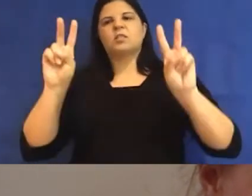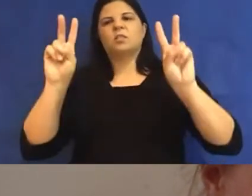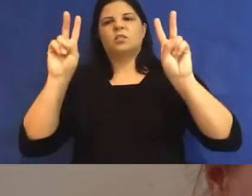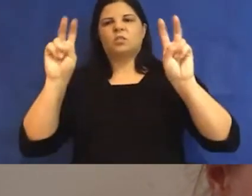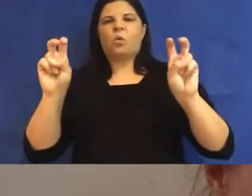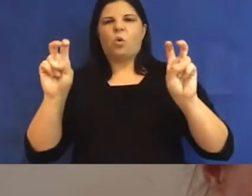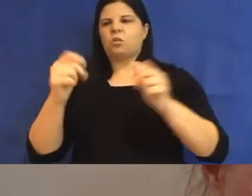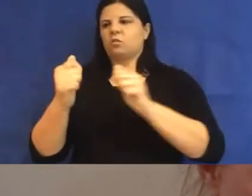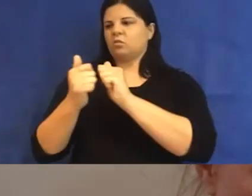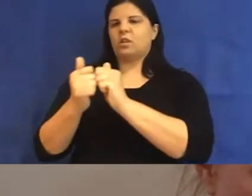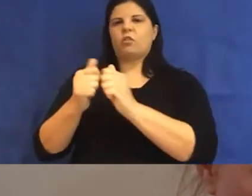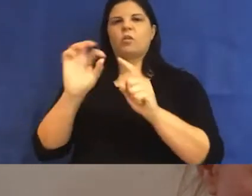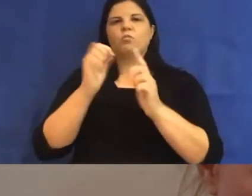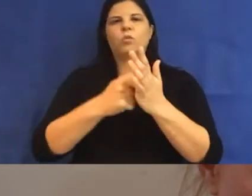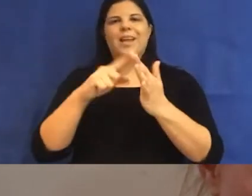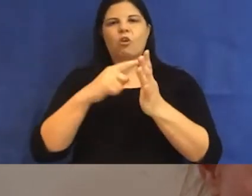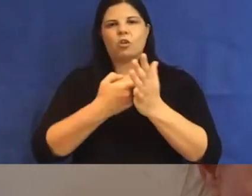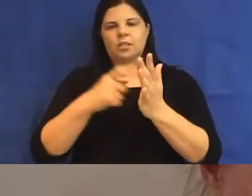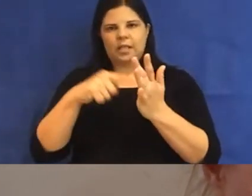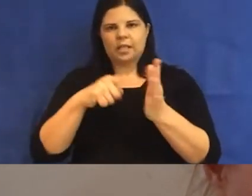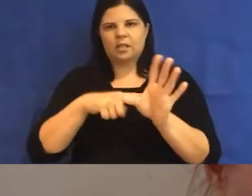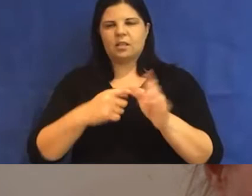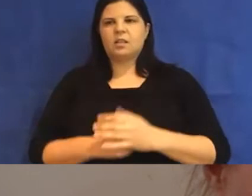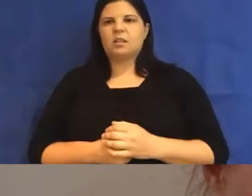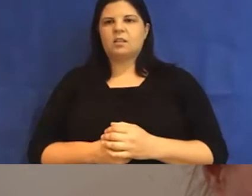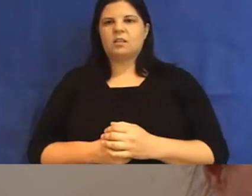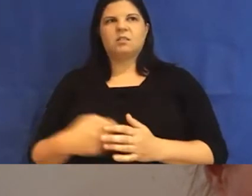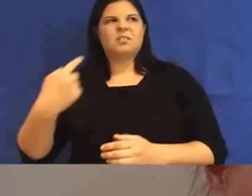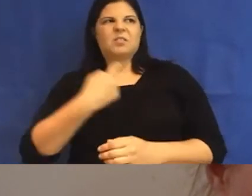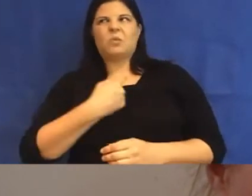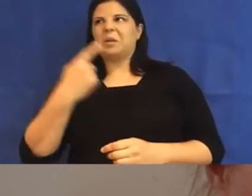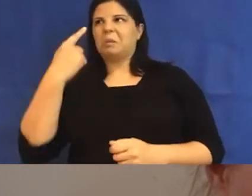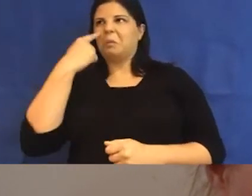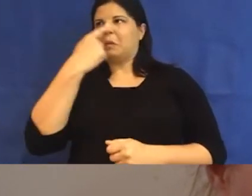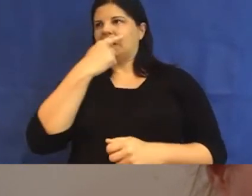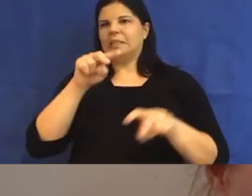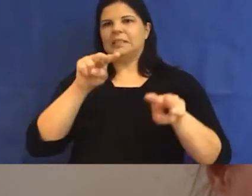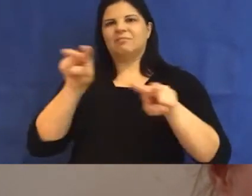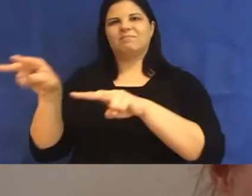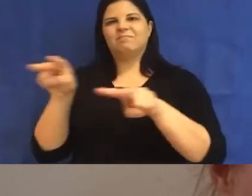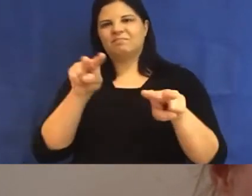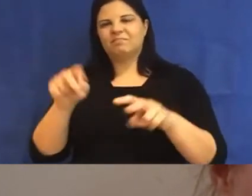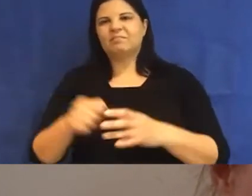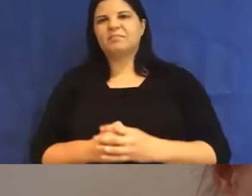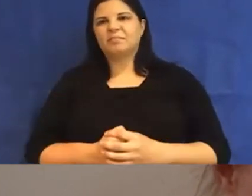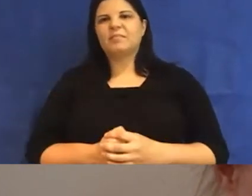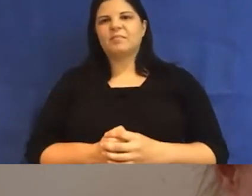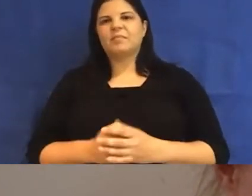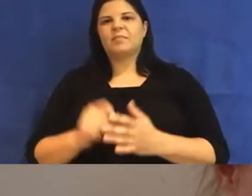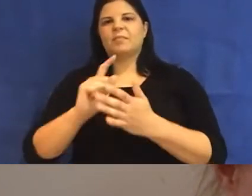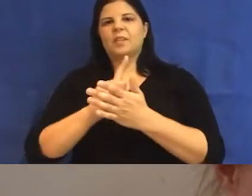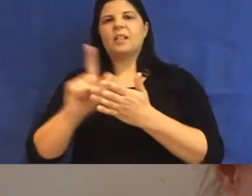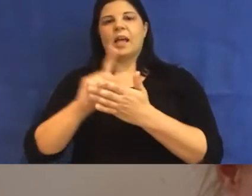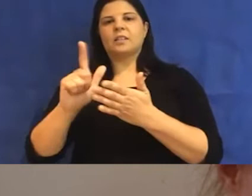It was little more, and nothing less, than witnessing. Later, a friend wrote to me, kapow is